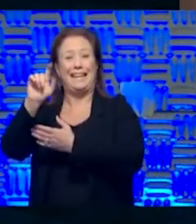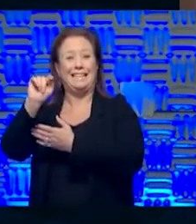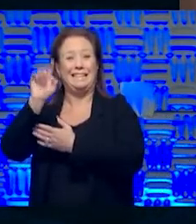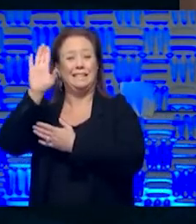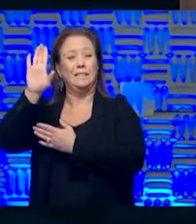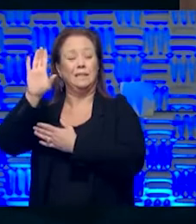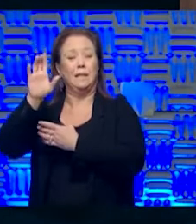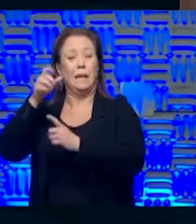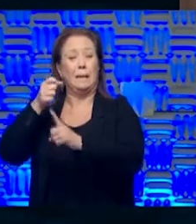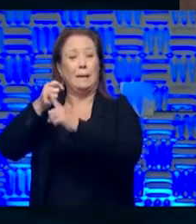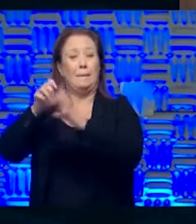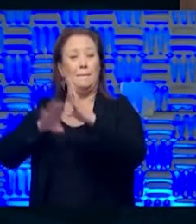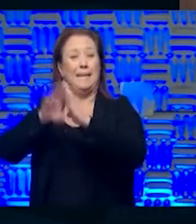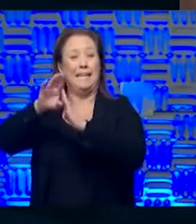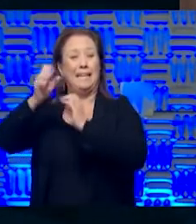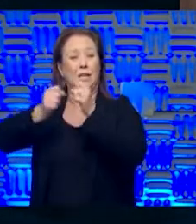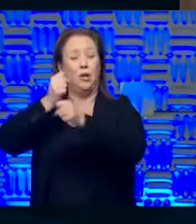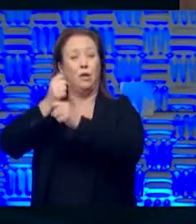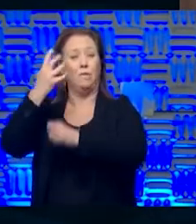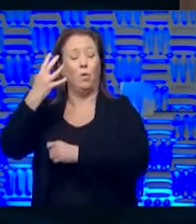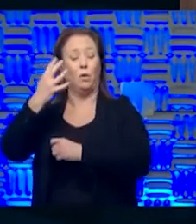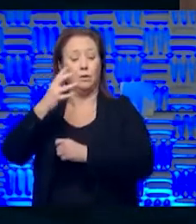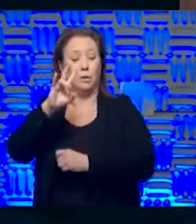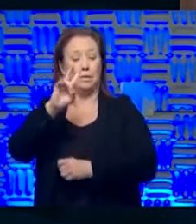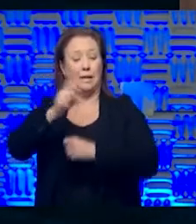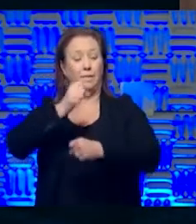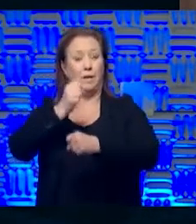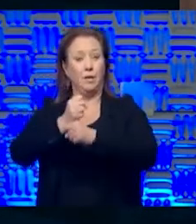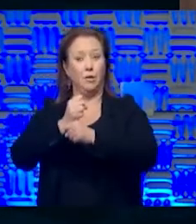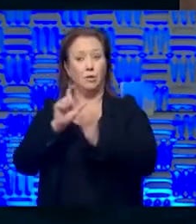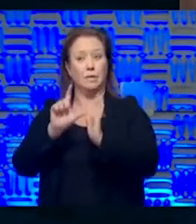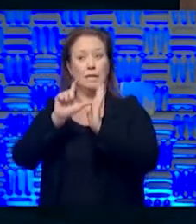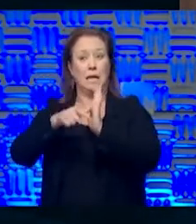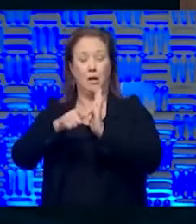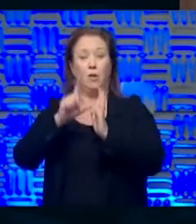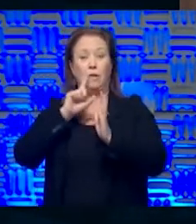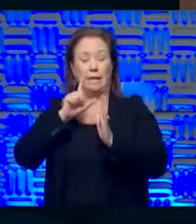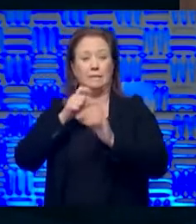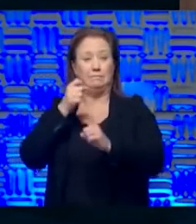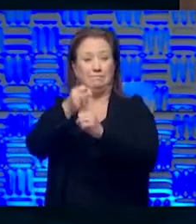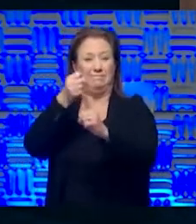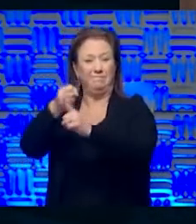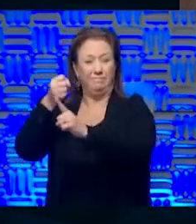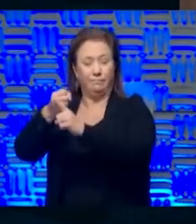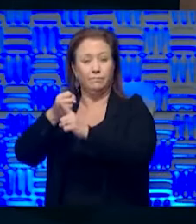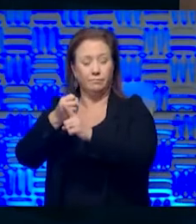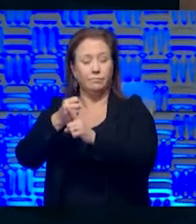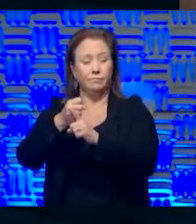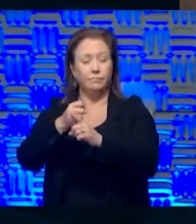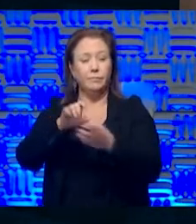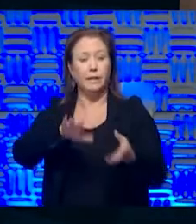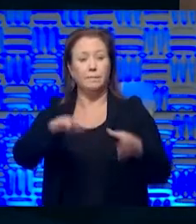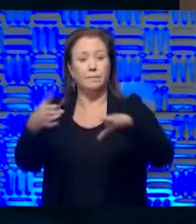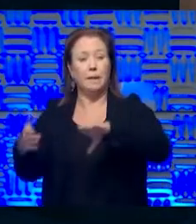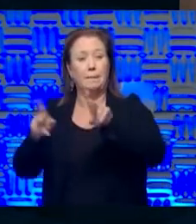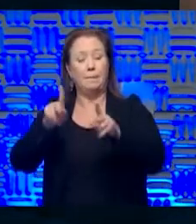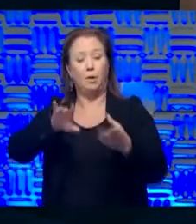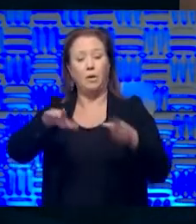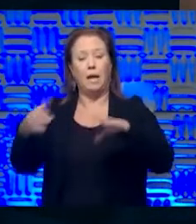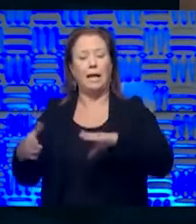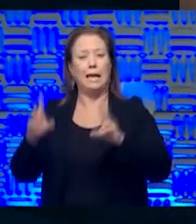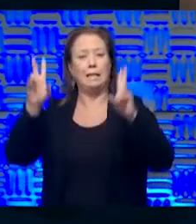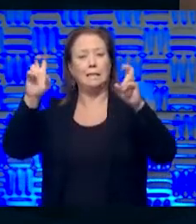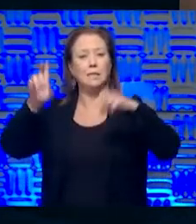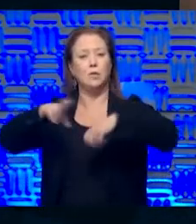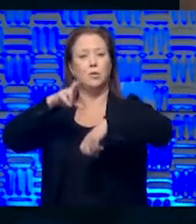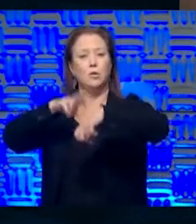four. Uh, and now seven years later, it's still grinding along with a very high fatality rate, but it has become the quote, new normal